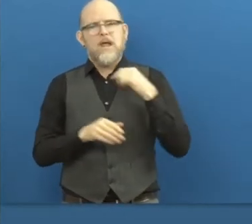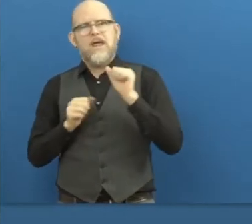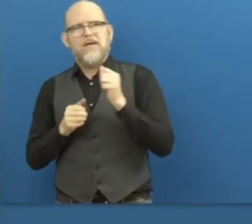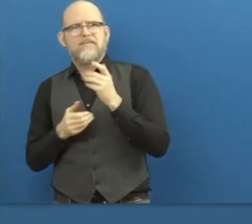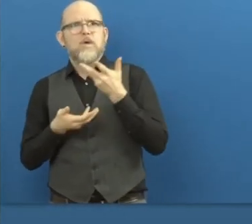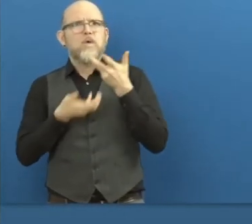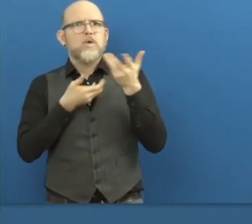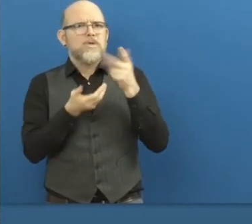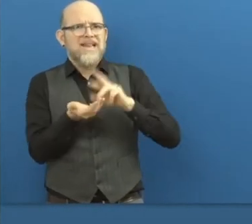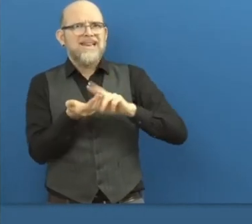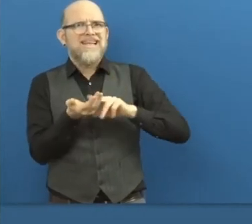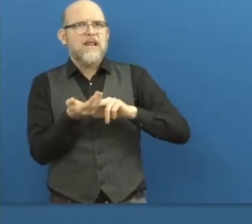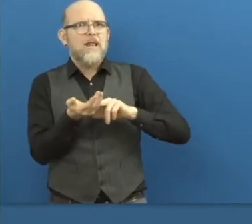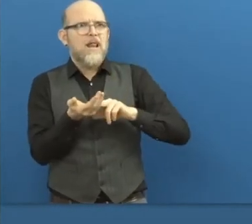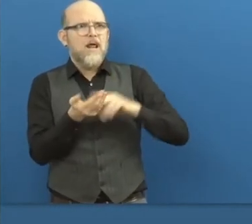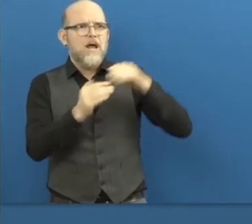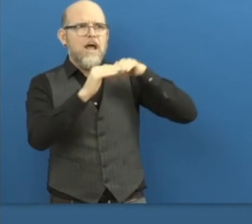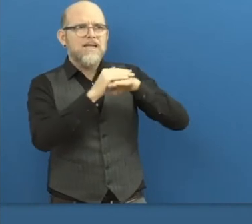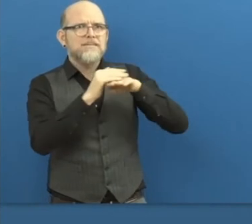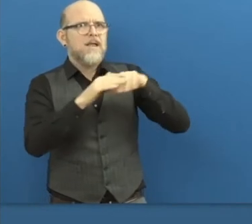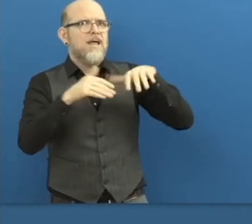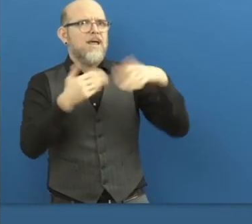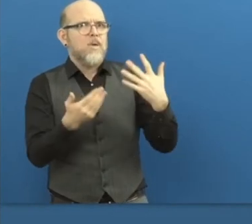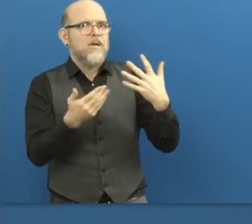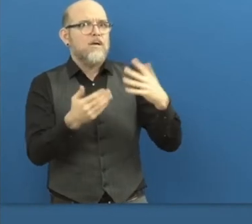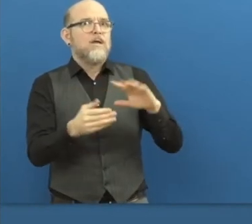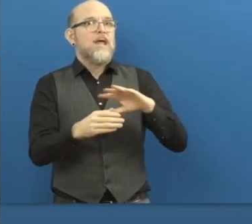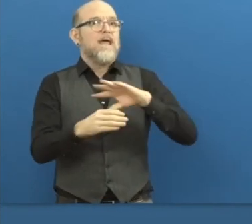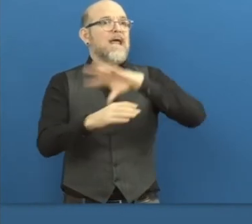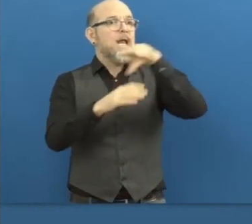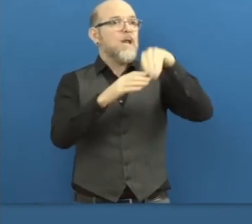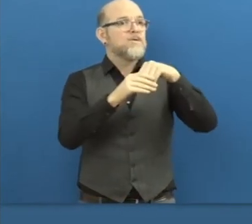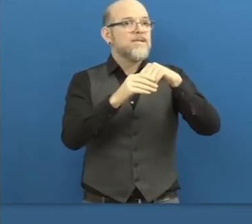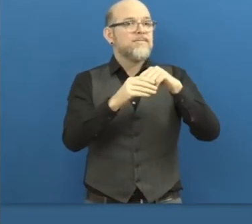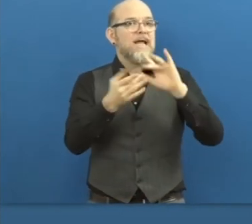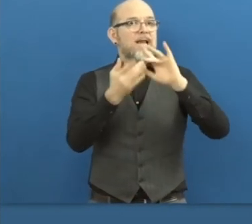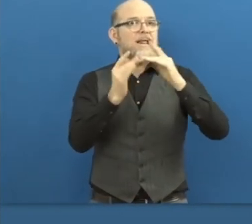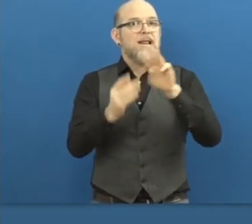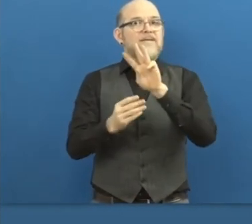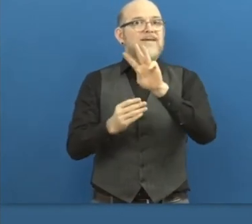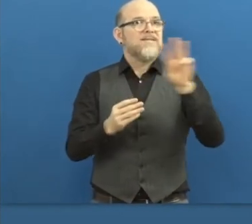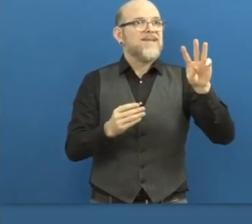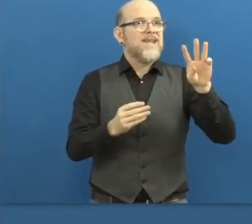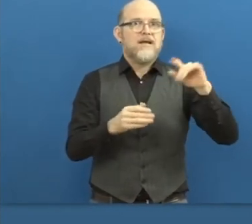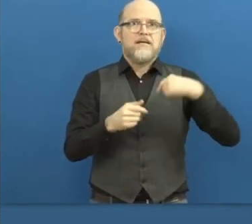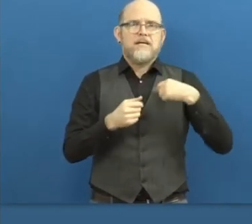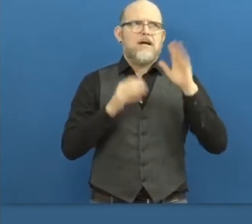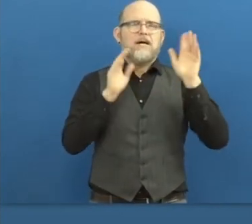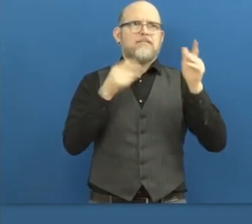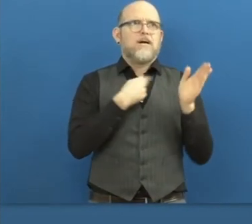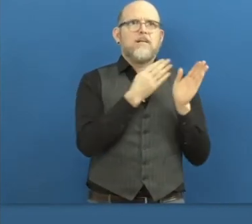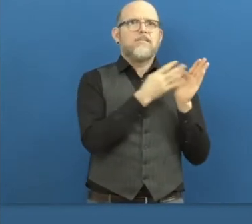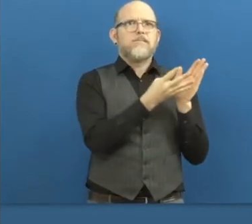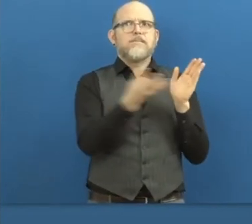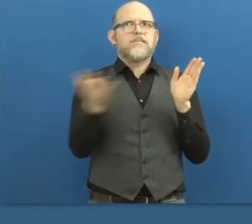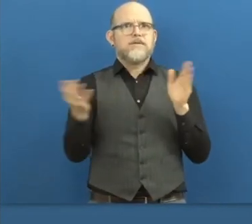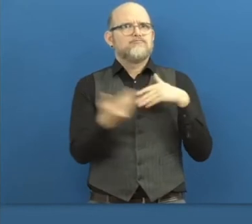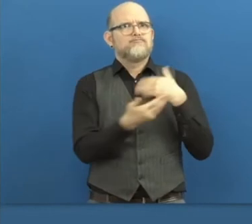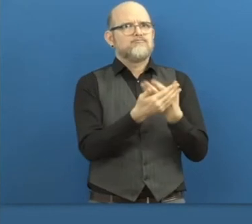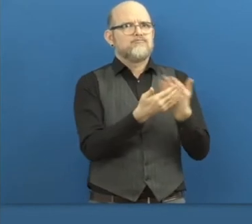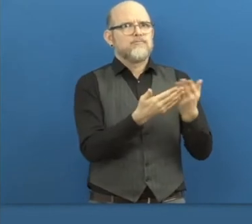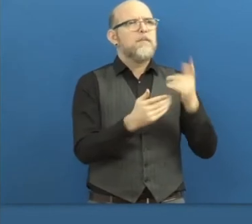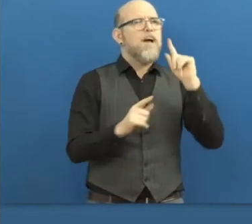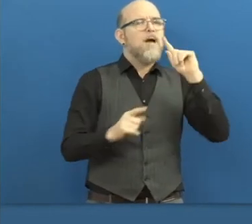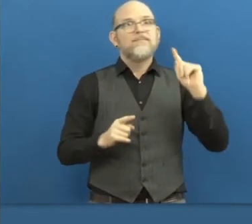digital accessibility, inclusive websites and all these kind of things. So we're very broad, but our main focus